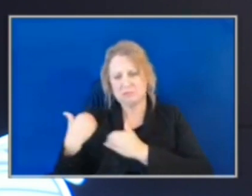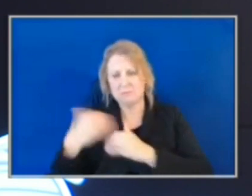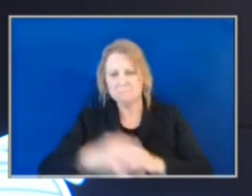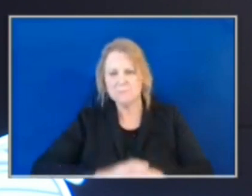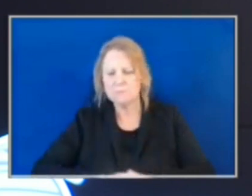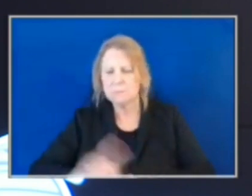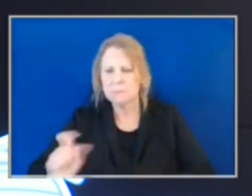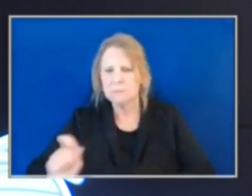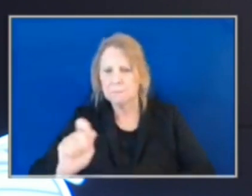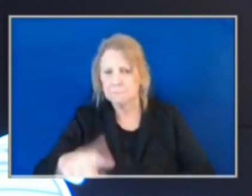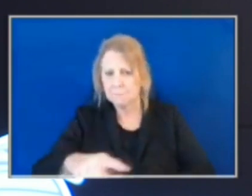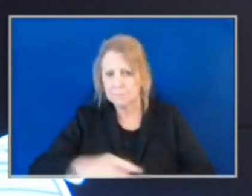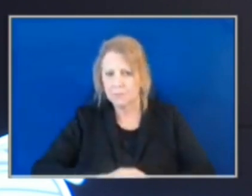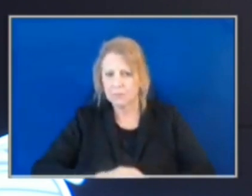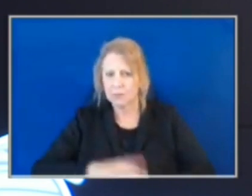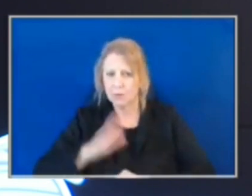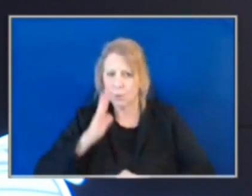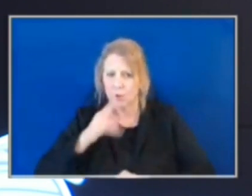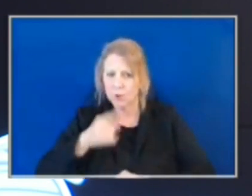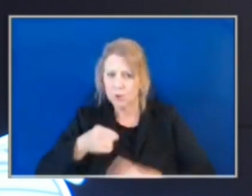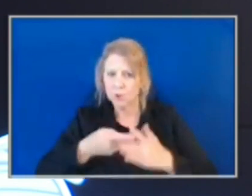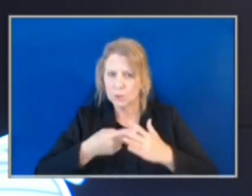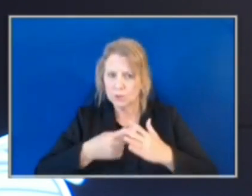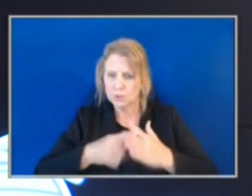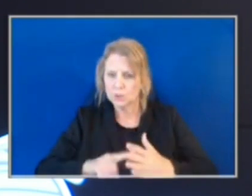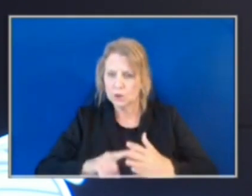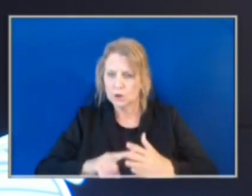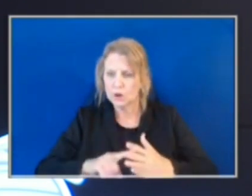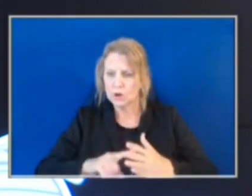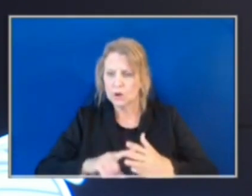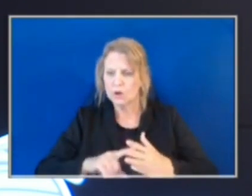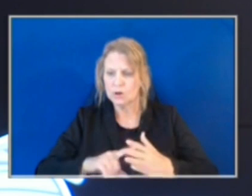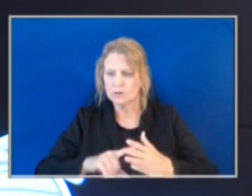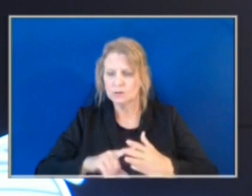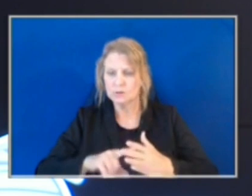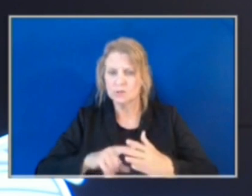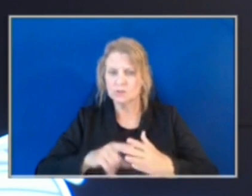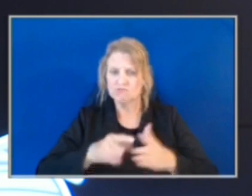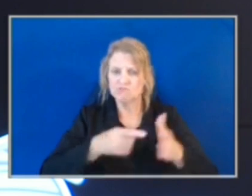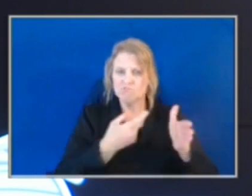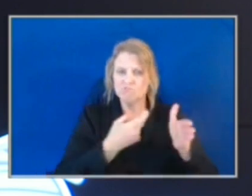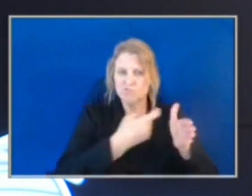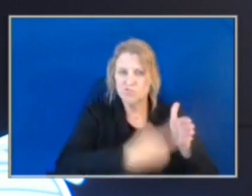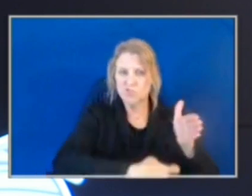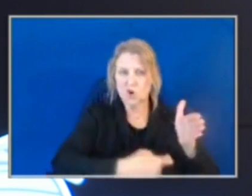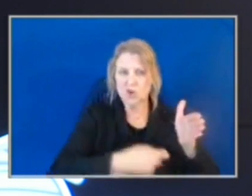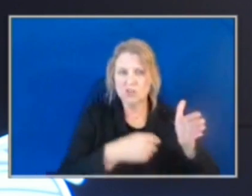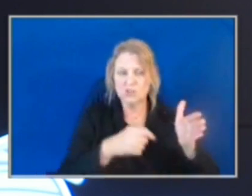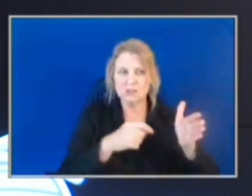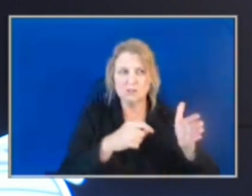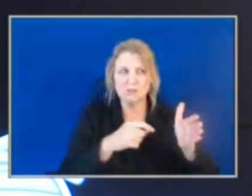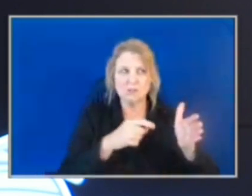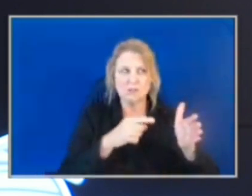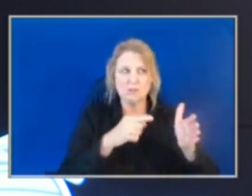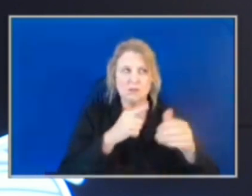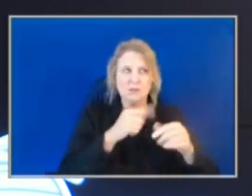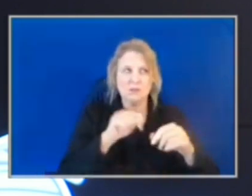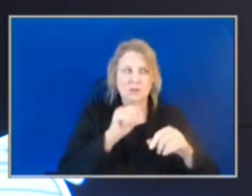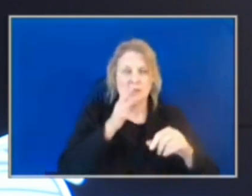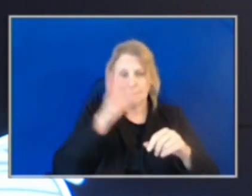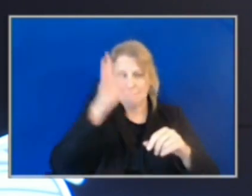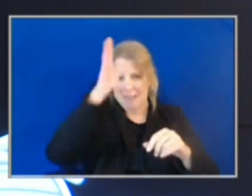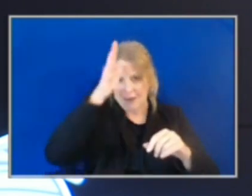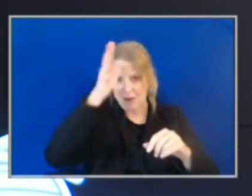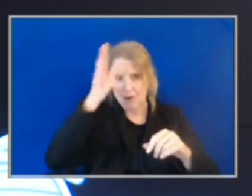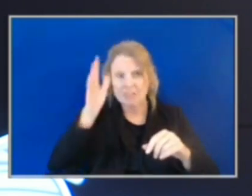Will you start using this charging or citing parents for these auto crimes? mean, the auto crimes keep going up. Are